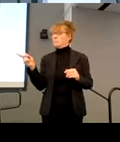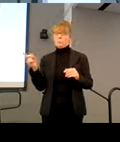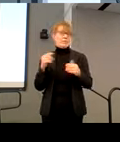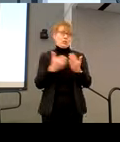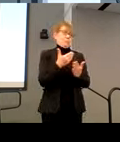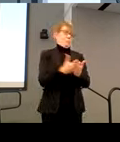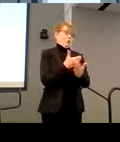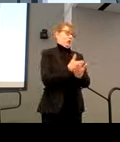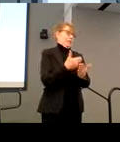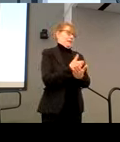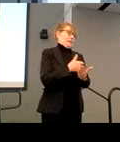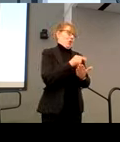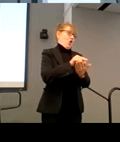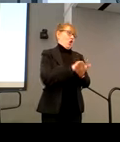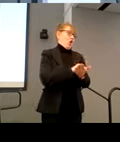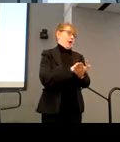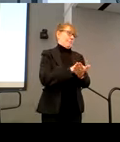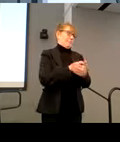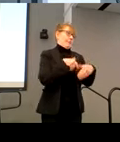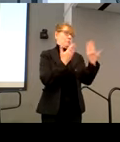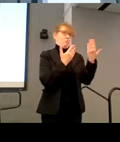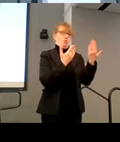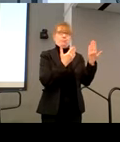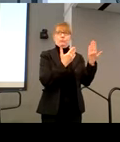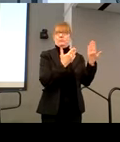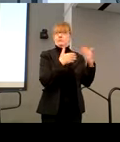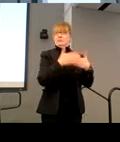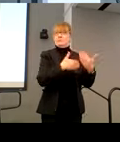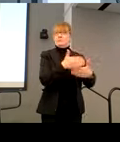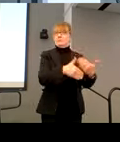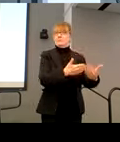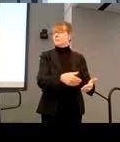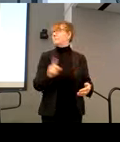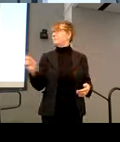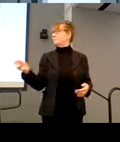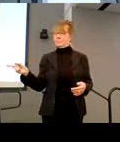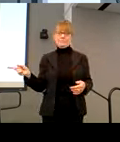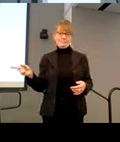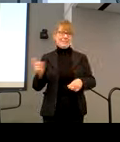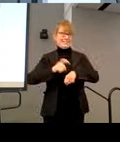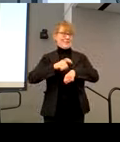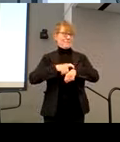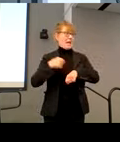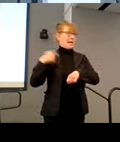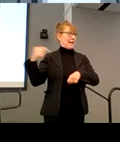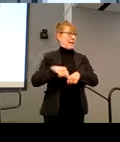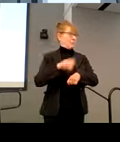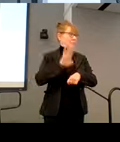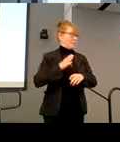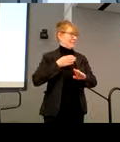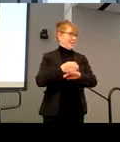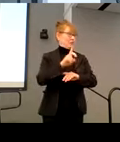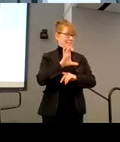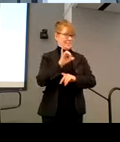laws and regulations? That is a really good question and timely. So I came to Boston yesterday after being in DC